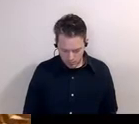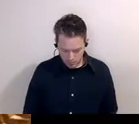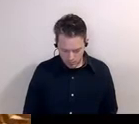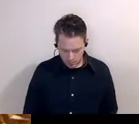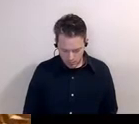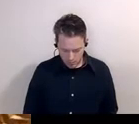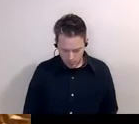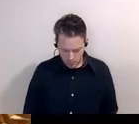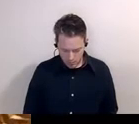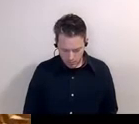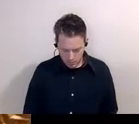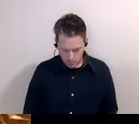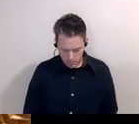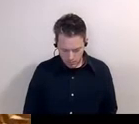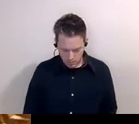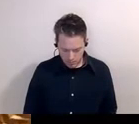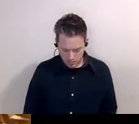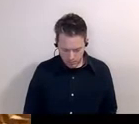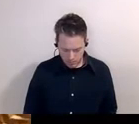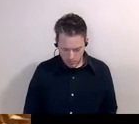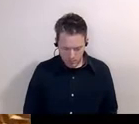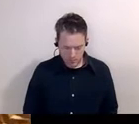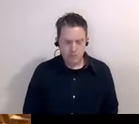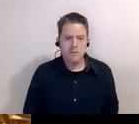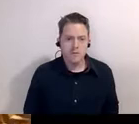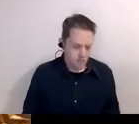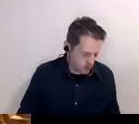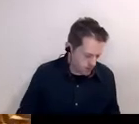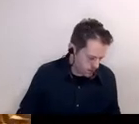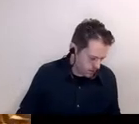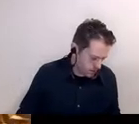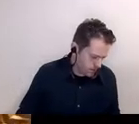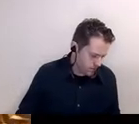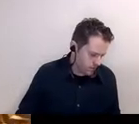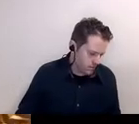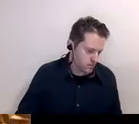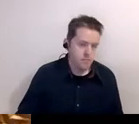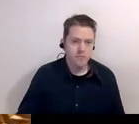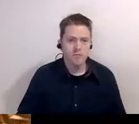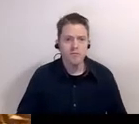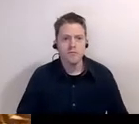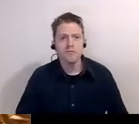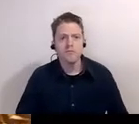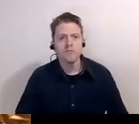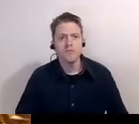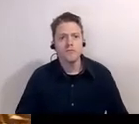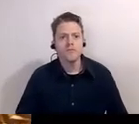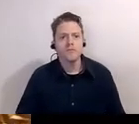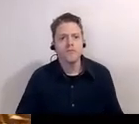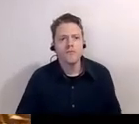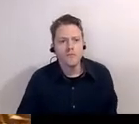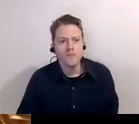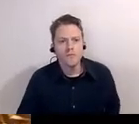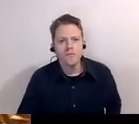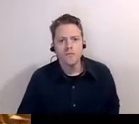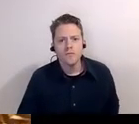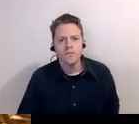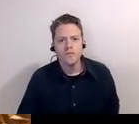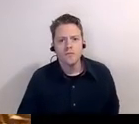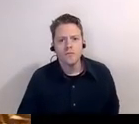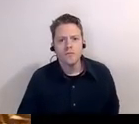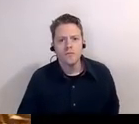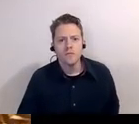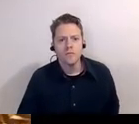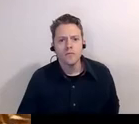african-american police officers uh to to join the force but it wasn't desegregation because